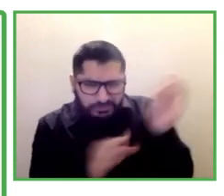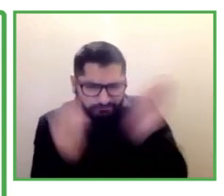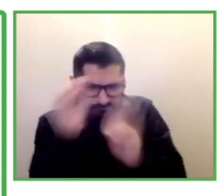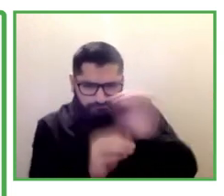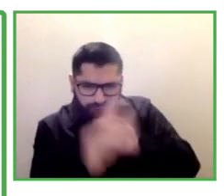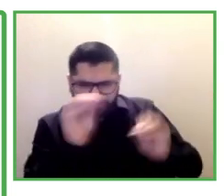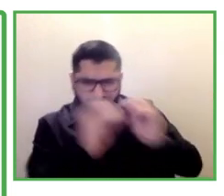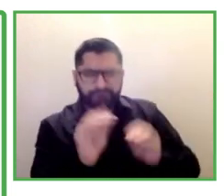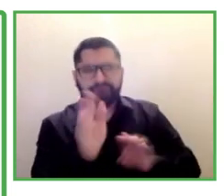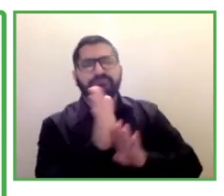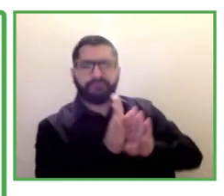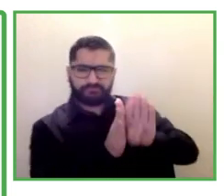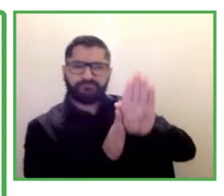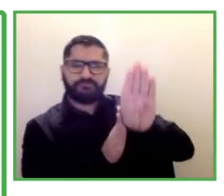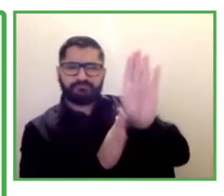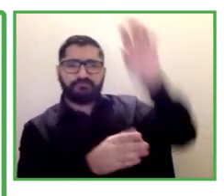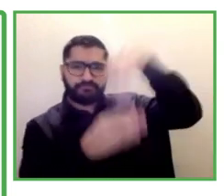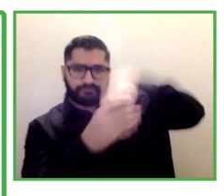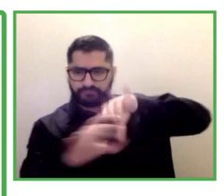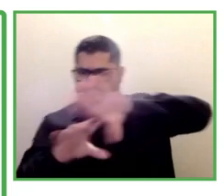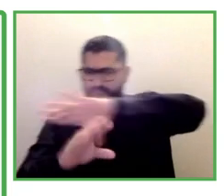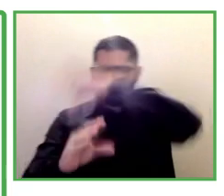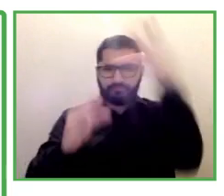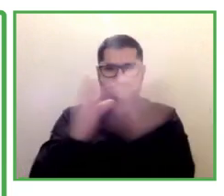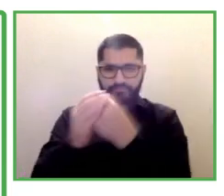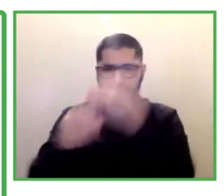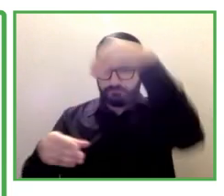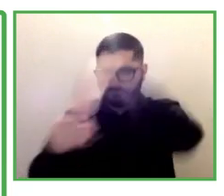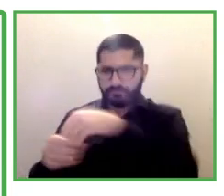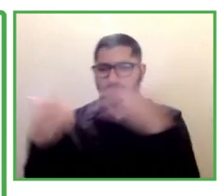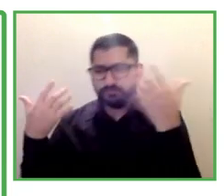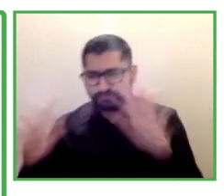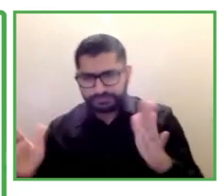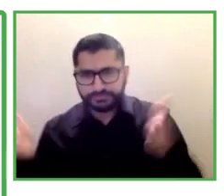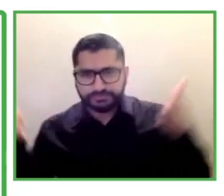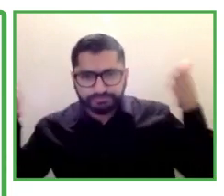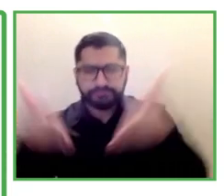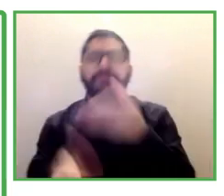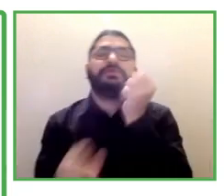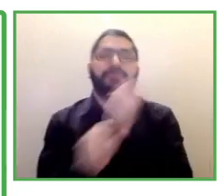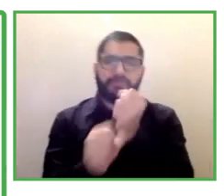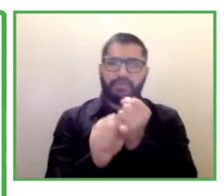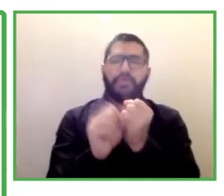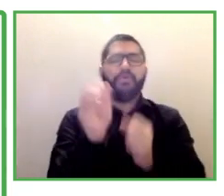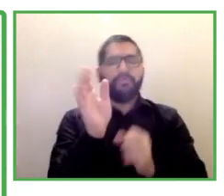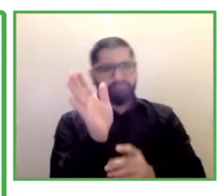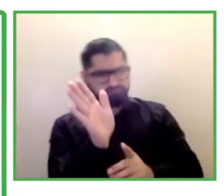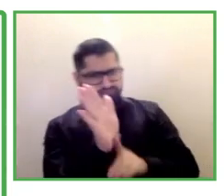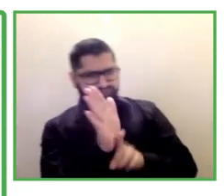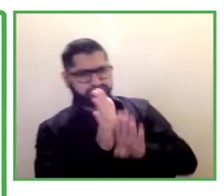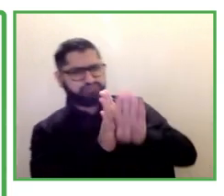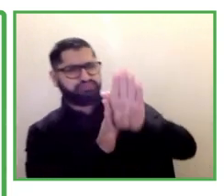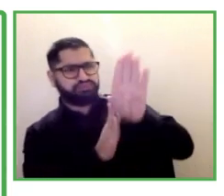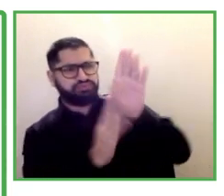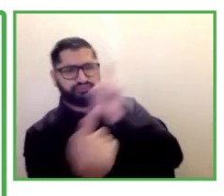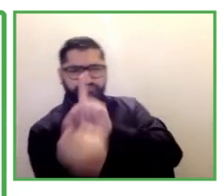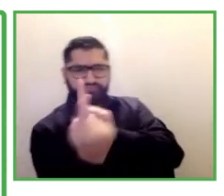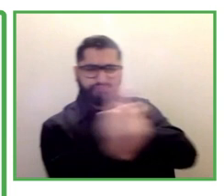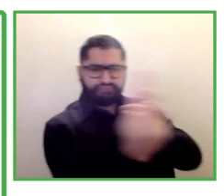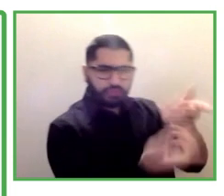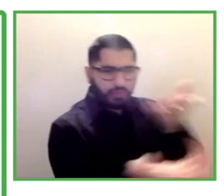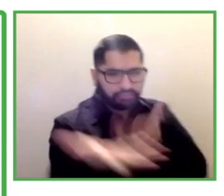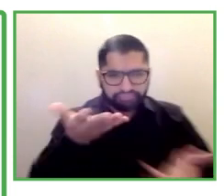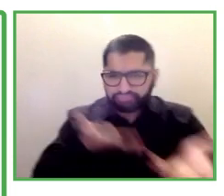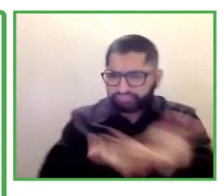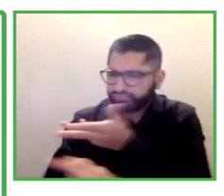about their particular employment goal and their plan and we start to talk to our employer partners about what